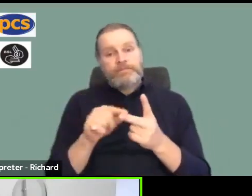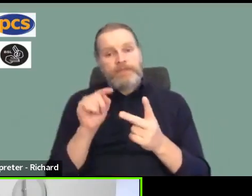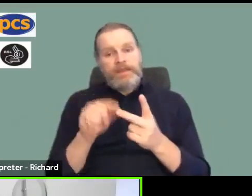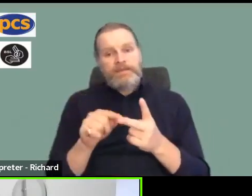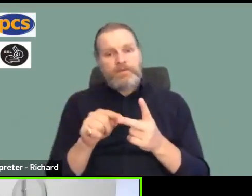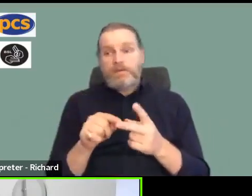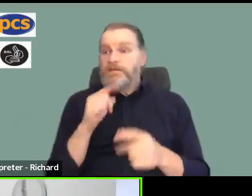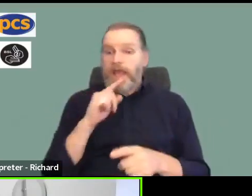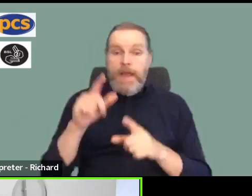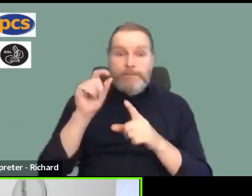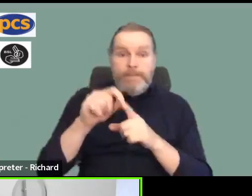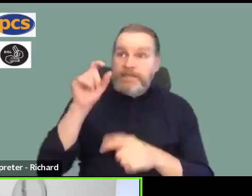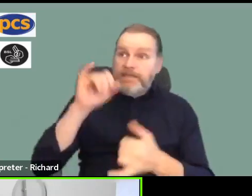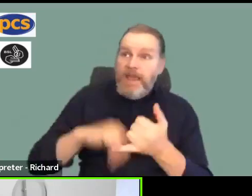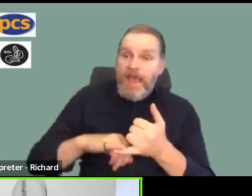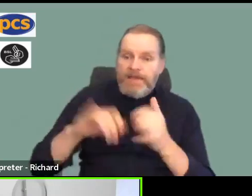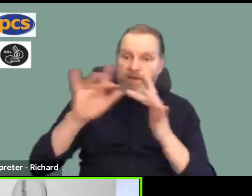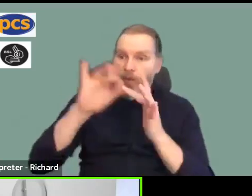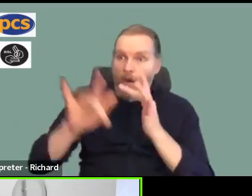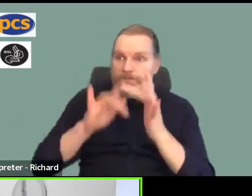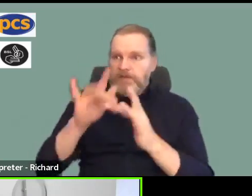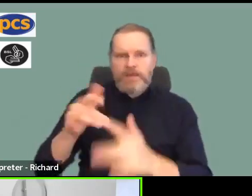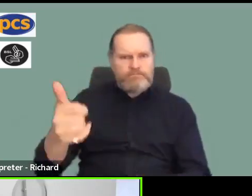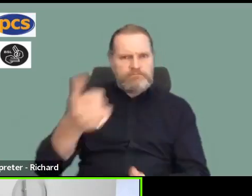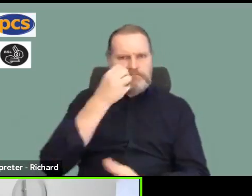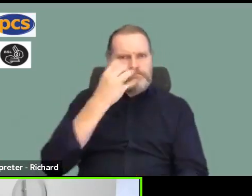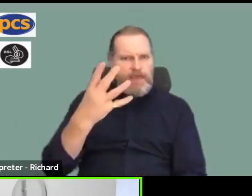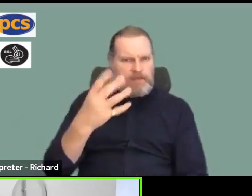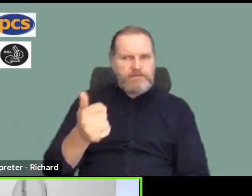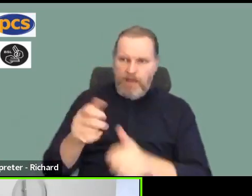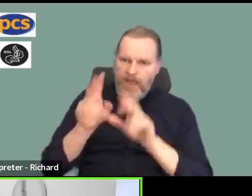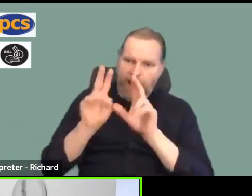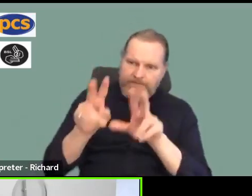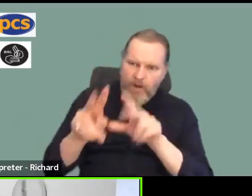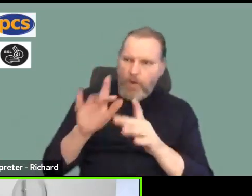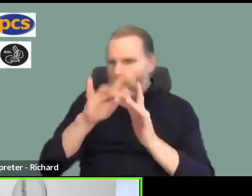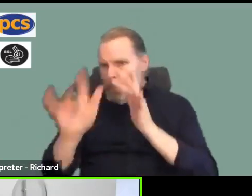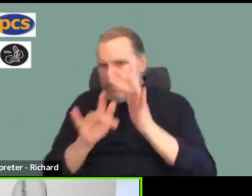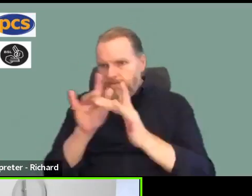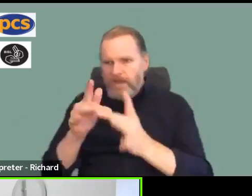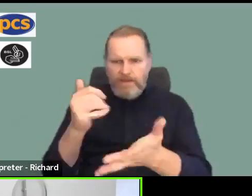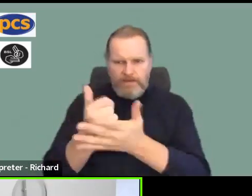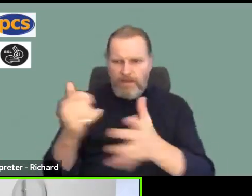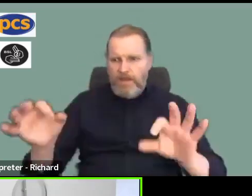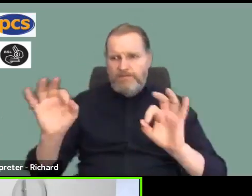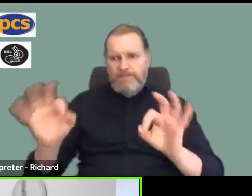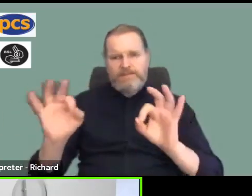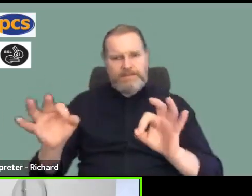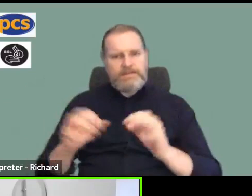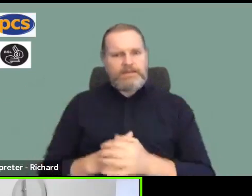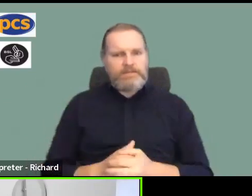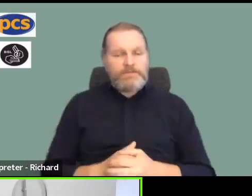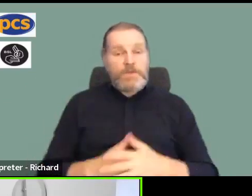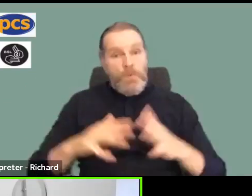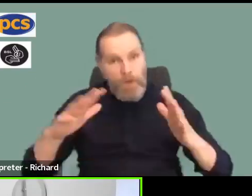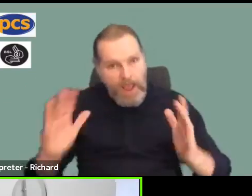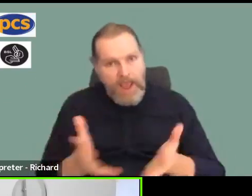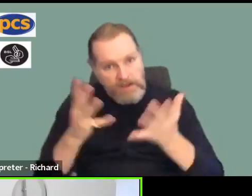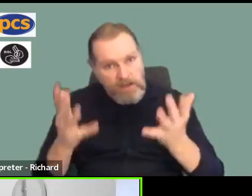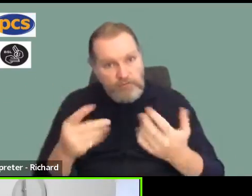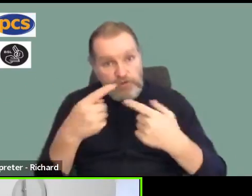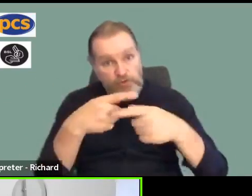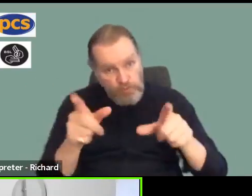fab and more people need to get on and use that. So that's good to hear. And obviously, we're encouraging every single